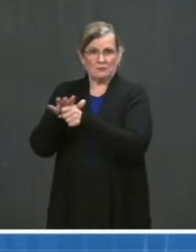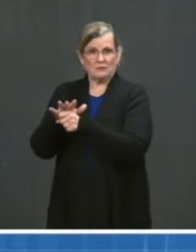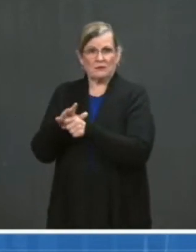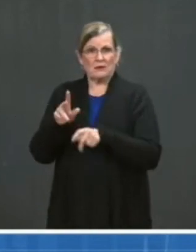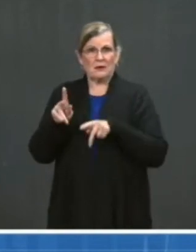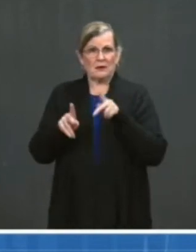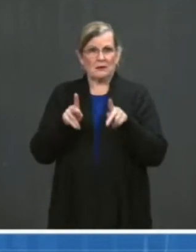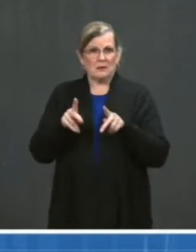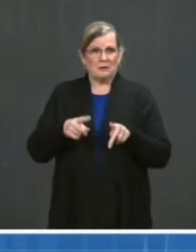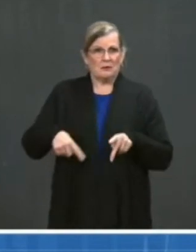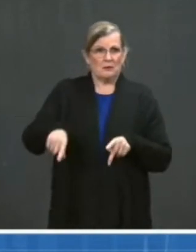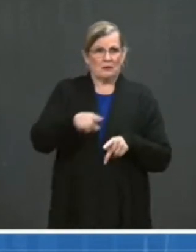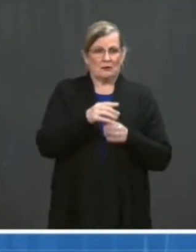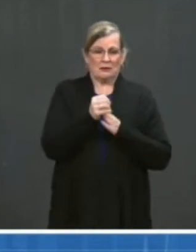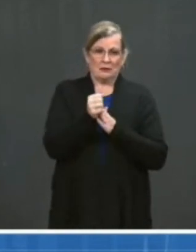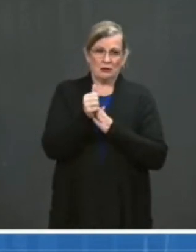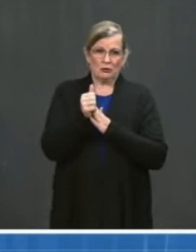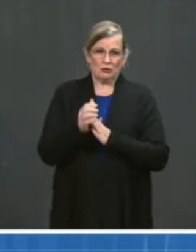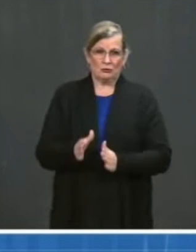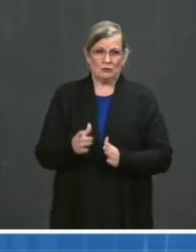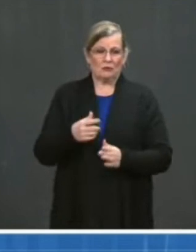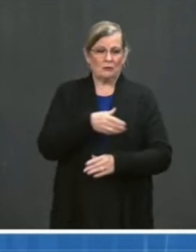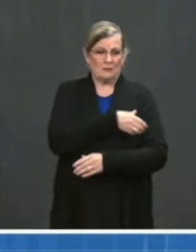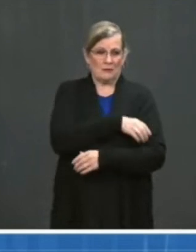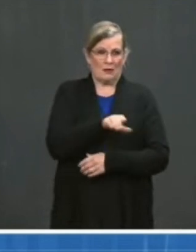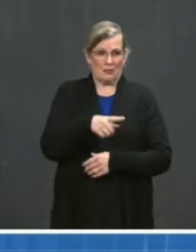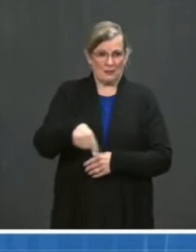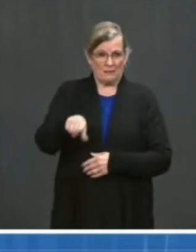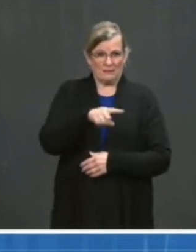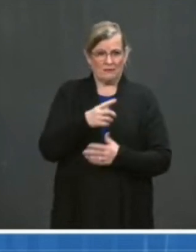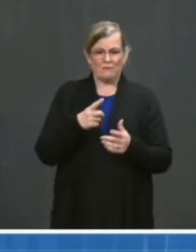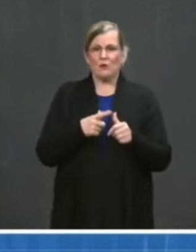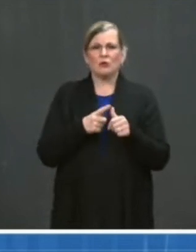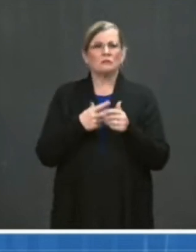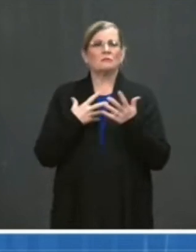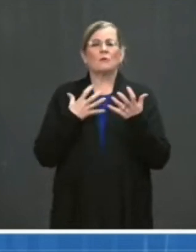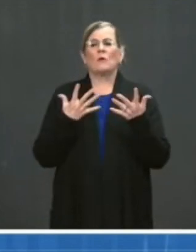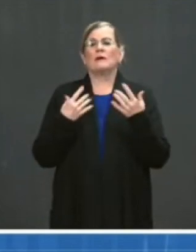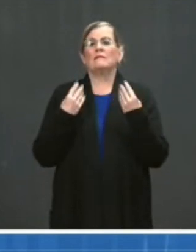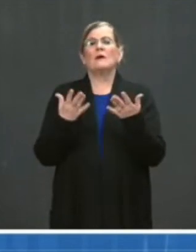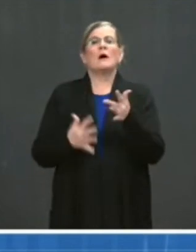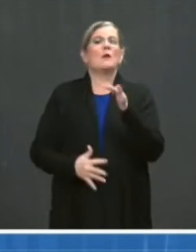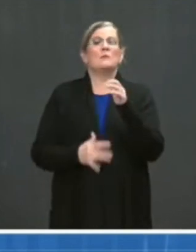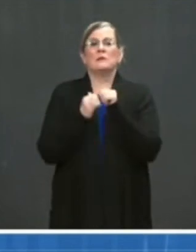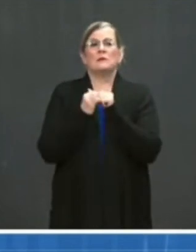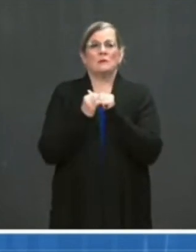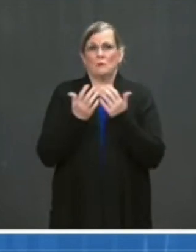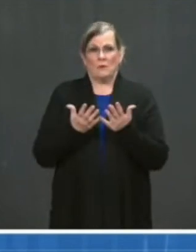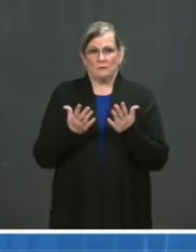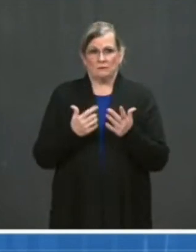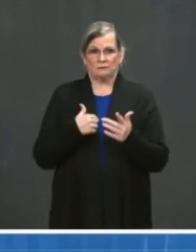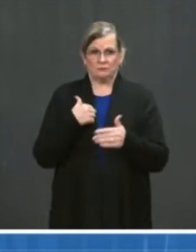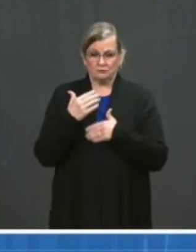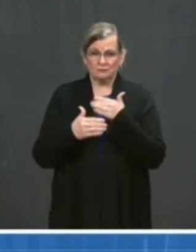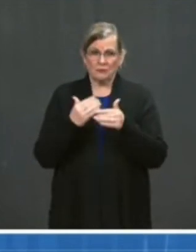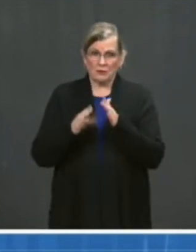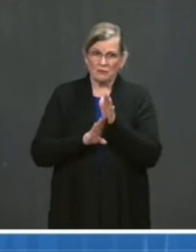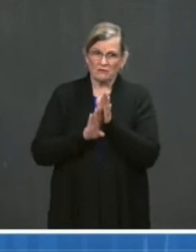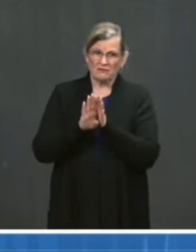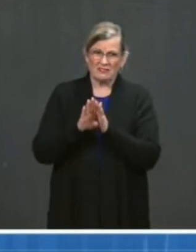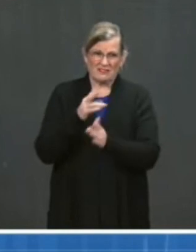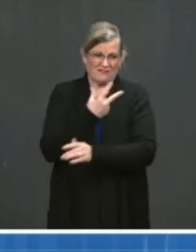how we're accelerating our vaccinations program to meet the President's goal of 200 million shots in his first 100 days.